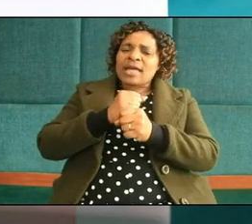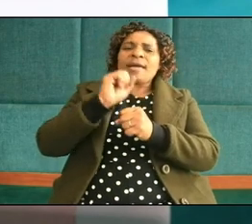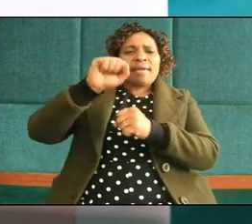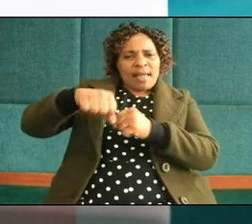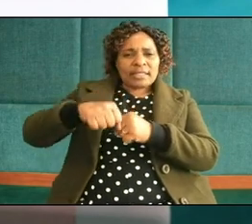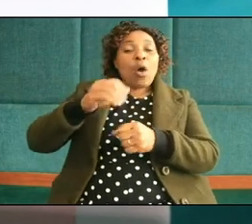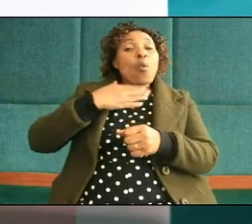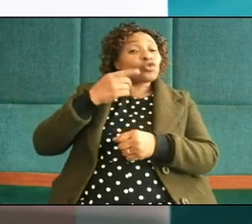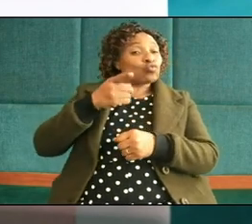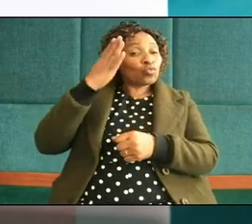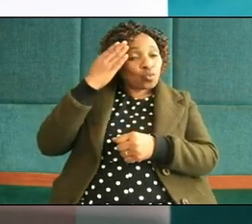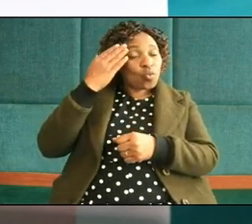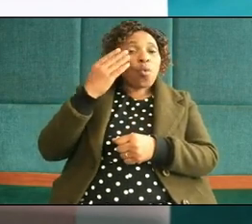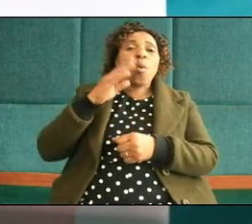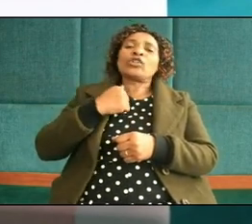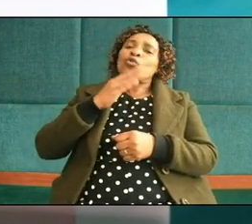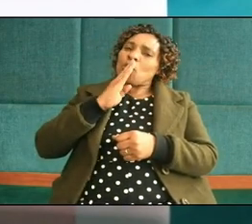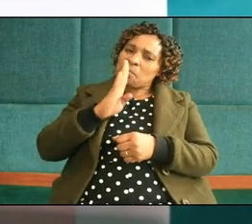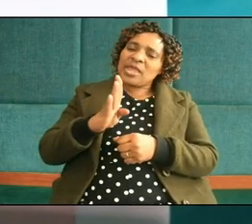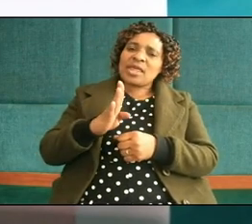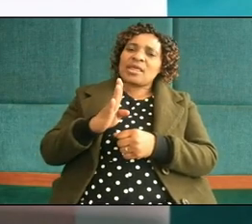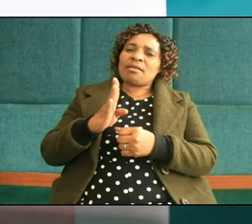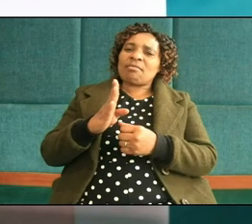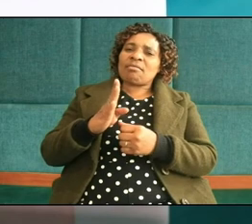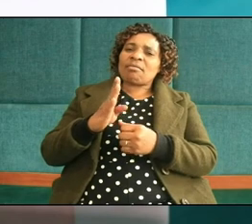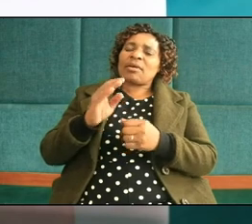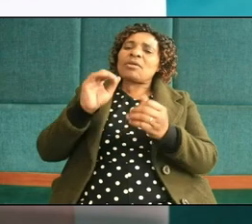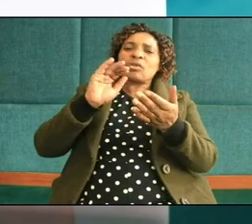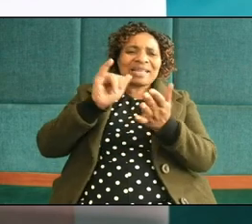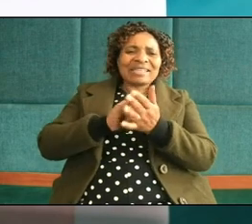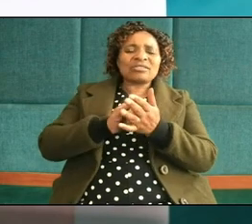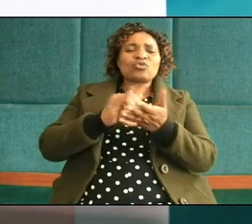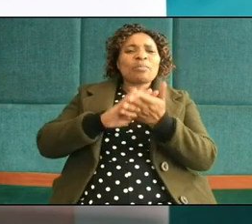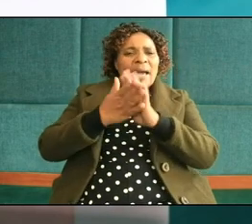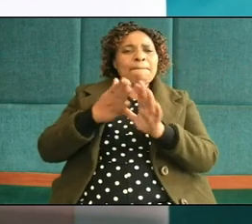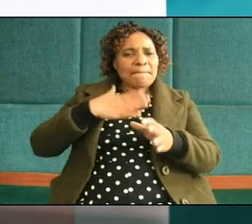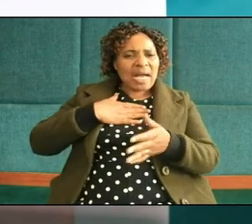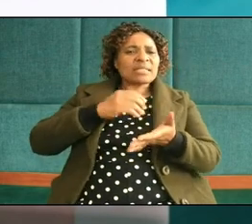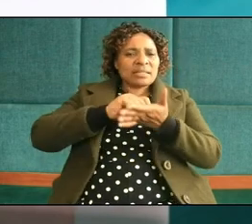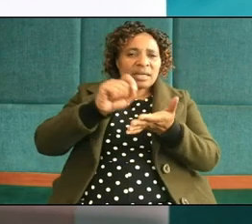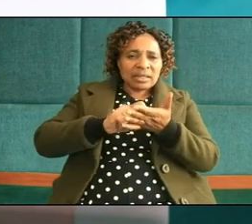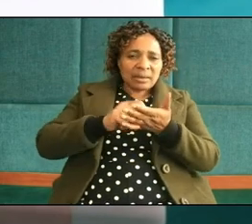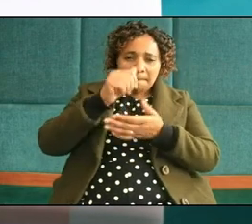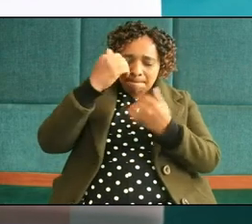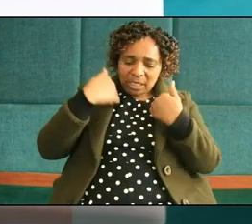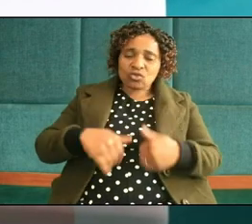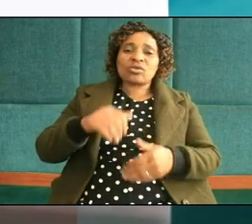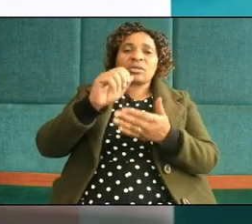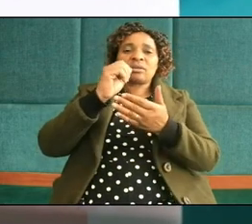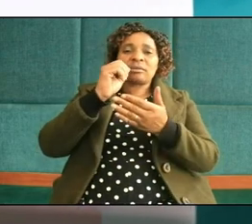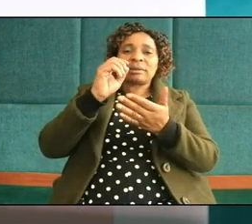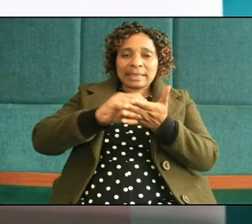want you to know I want you to be well shaped so that you become my secretary but behind him